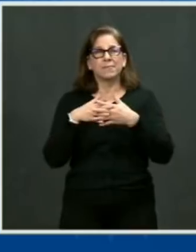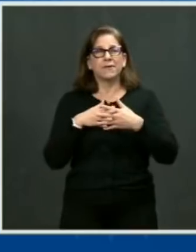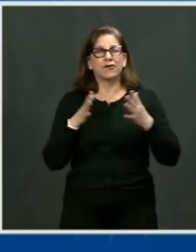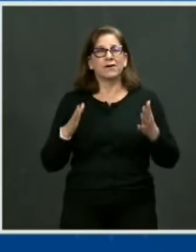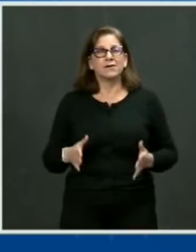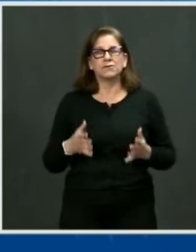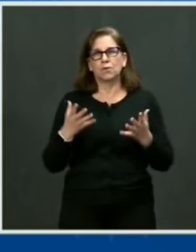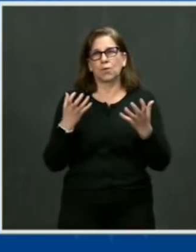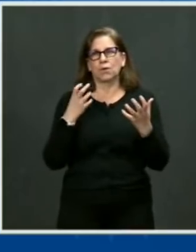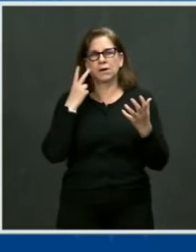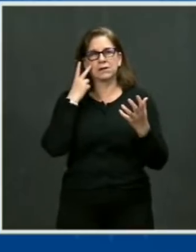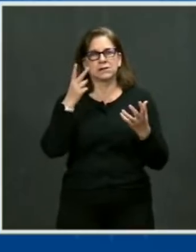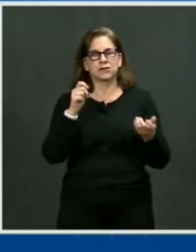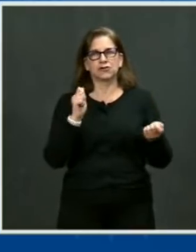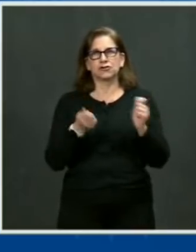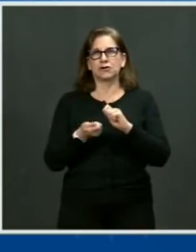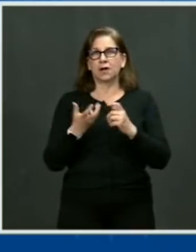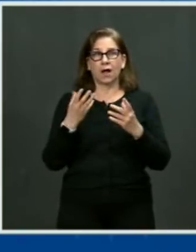to our fellow citizens.